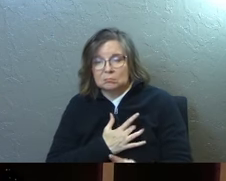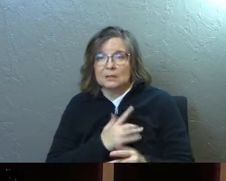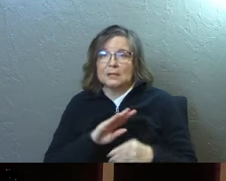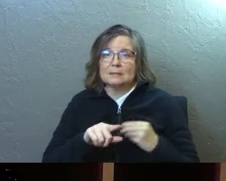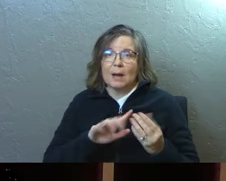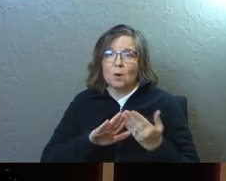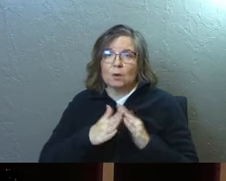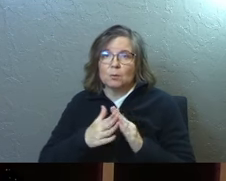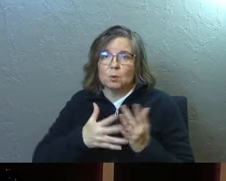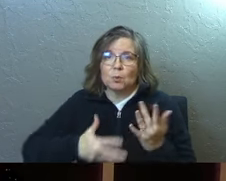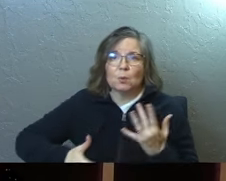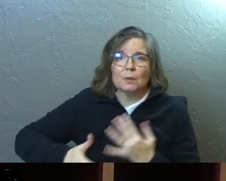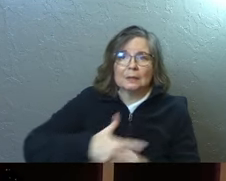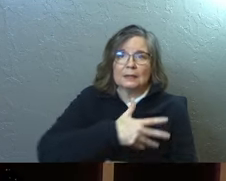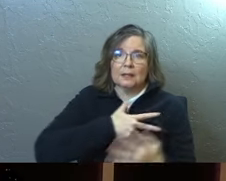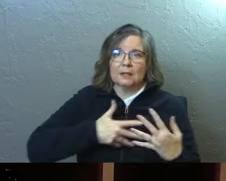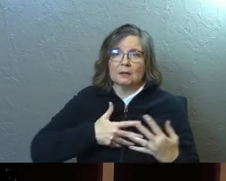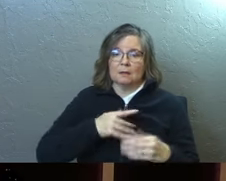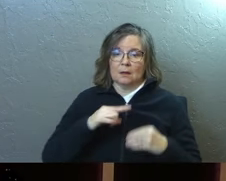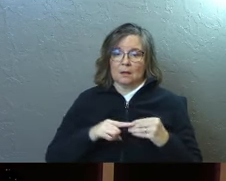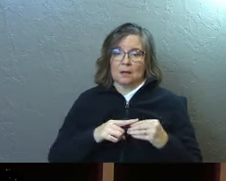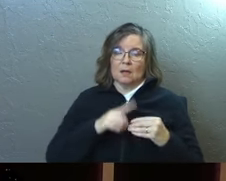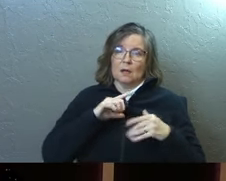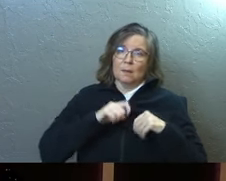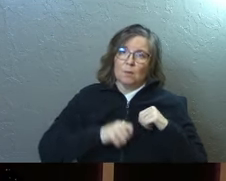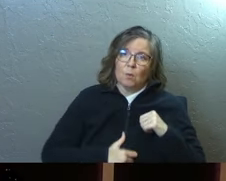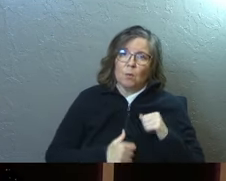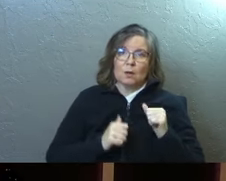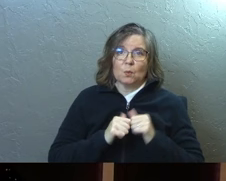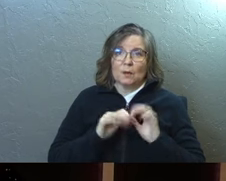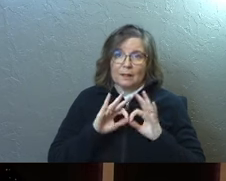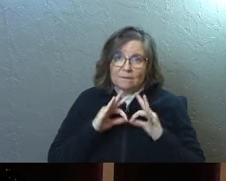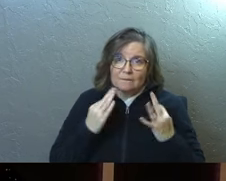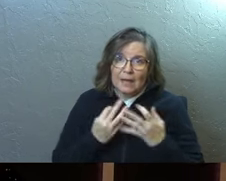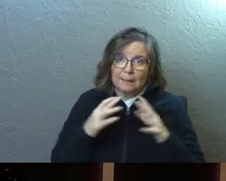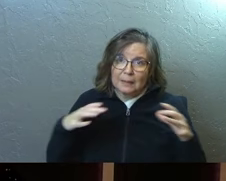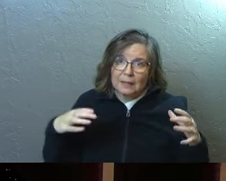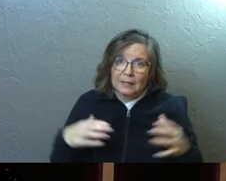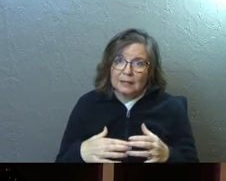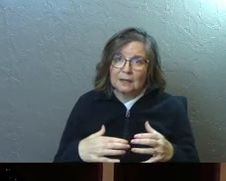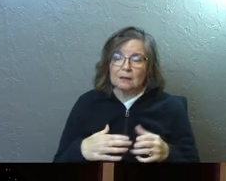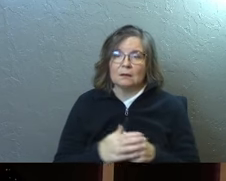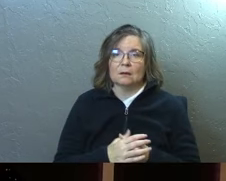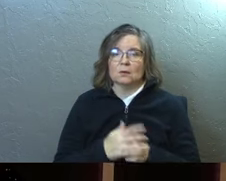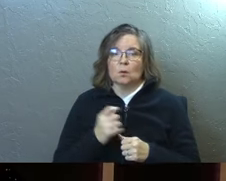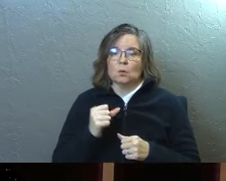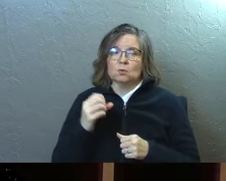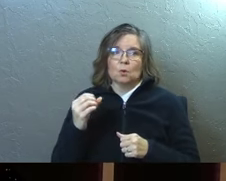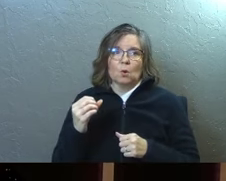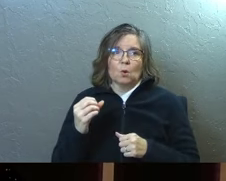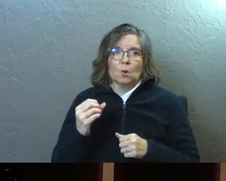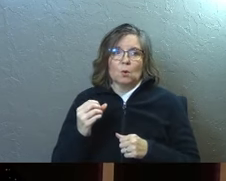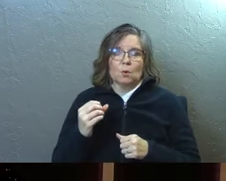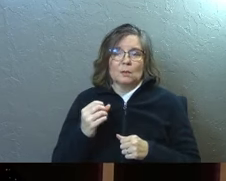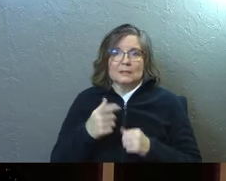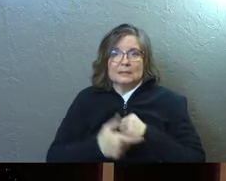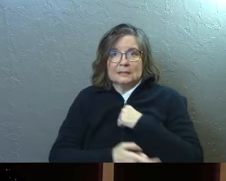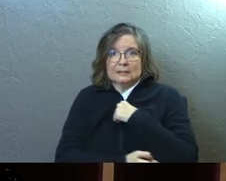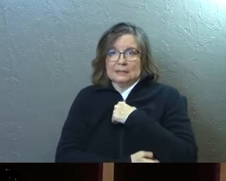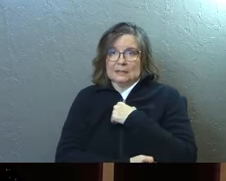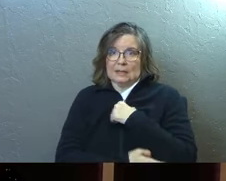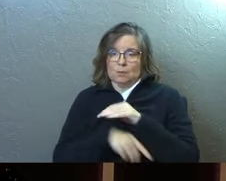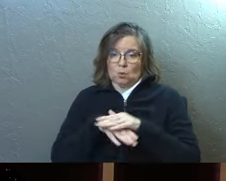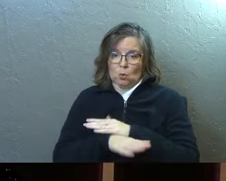community. This is mourning with family. We're so tempted